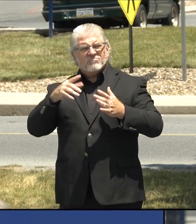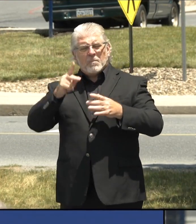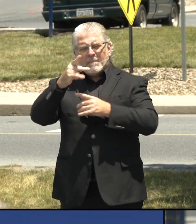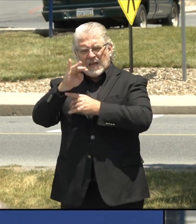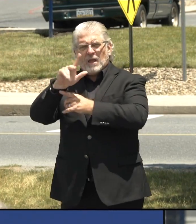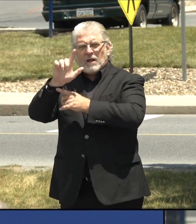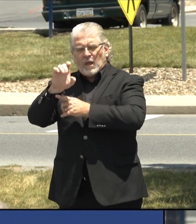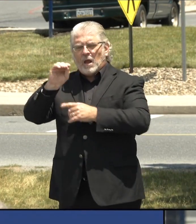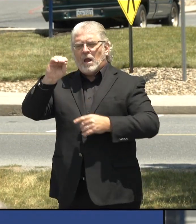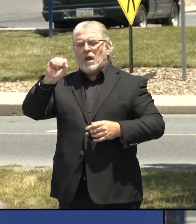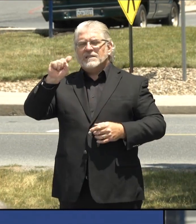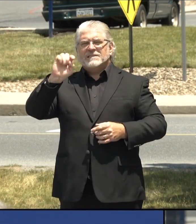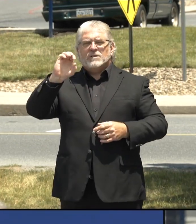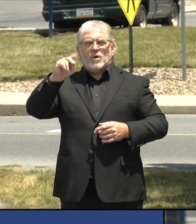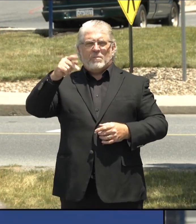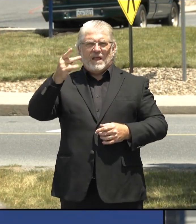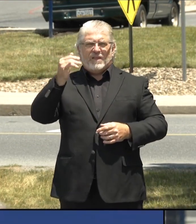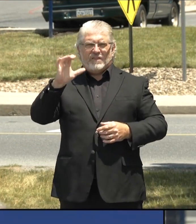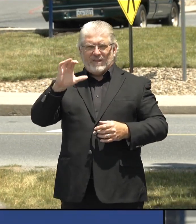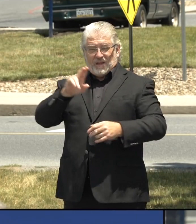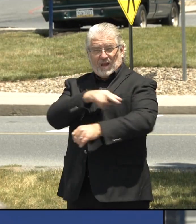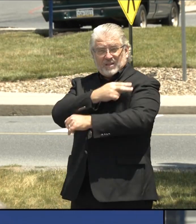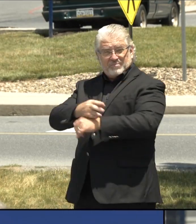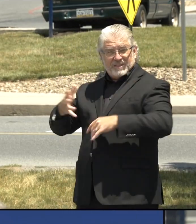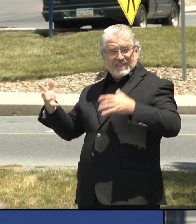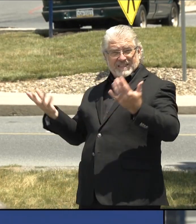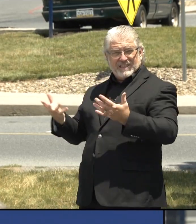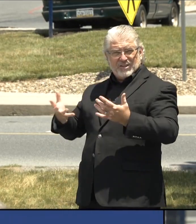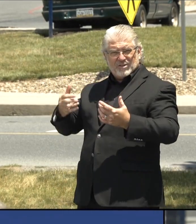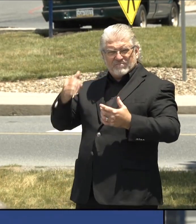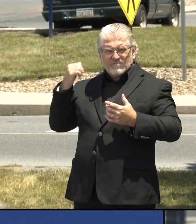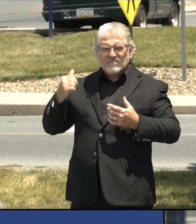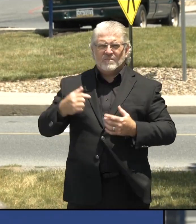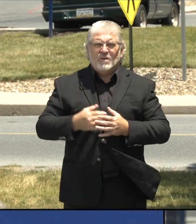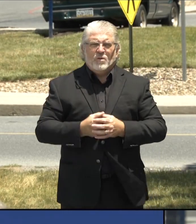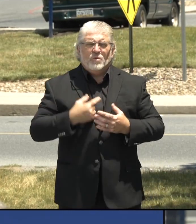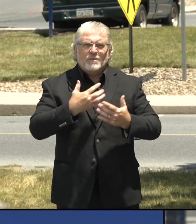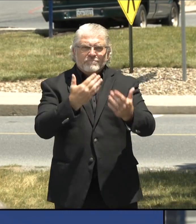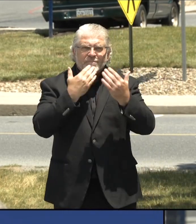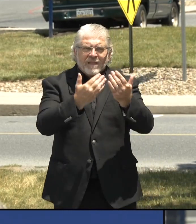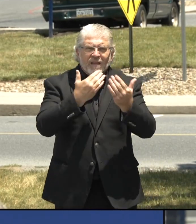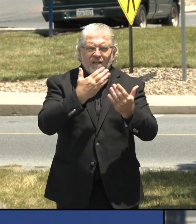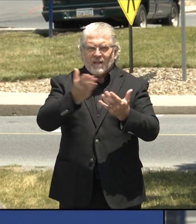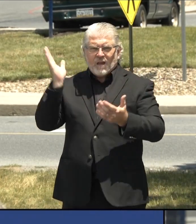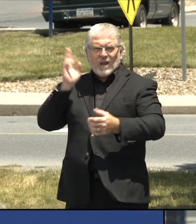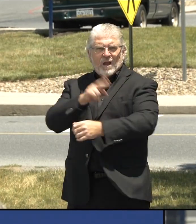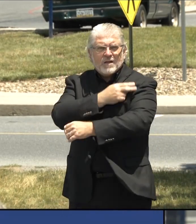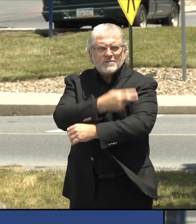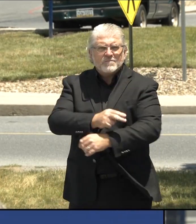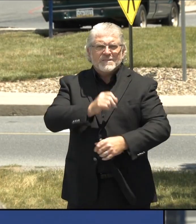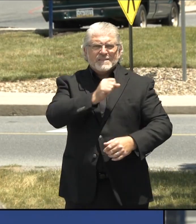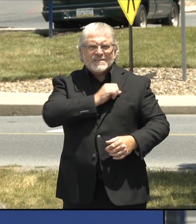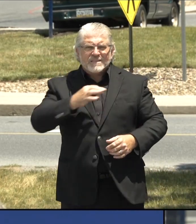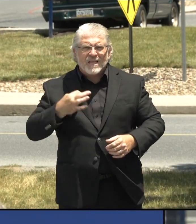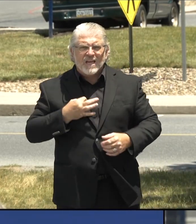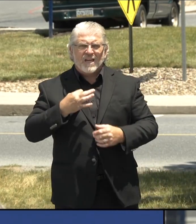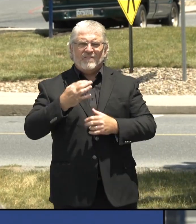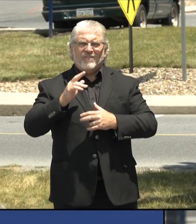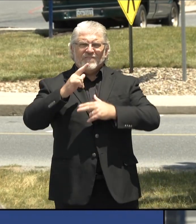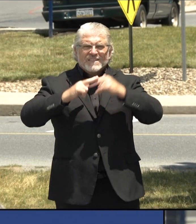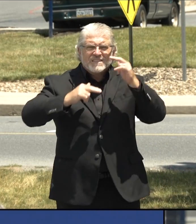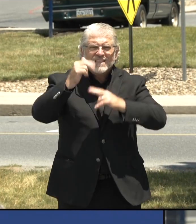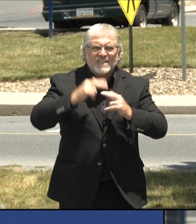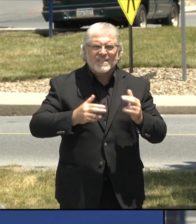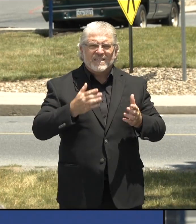General, but our staff at all of our UPMC Pinnacle hospitals, our staff in UPMC's